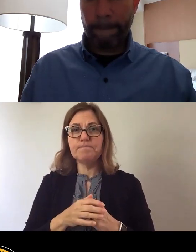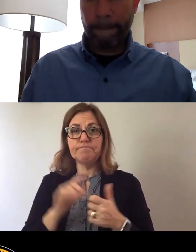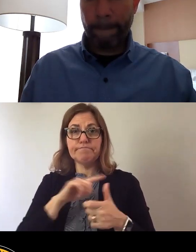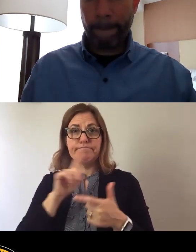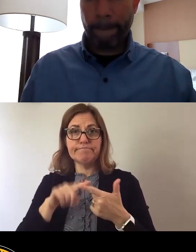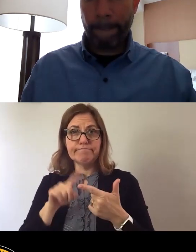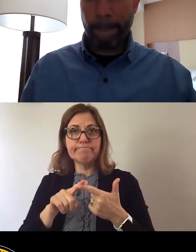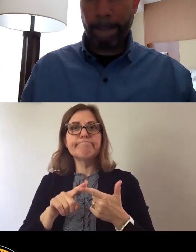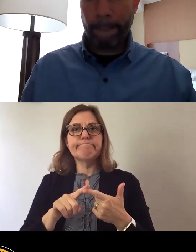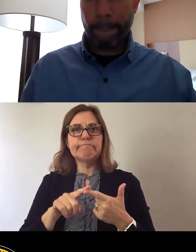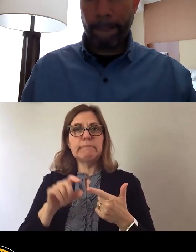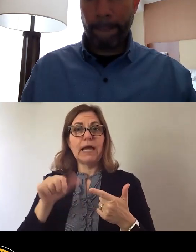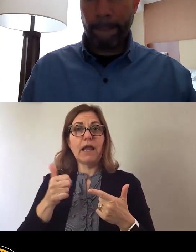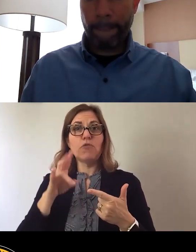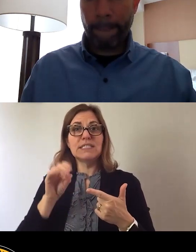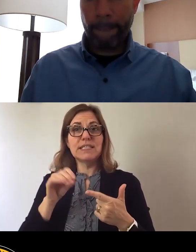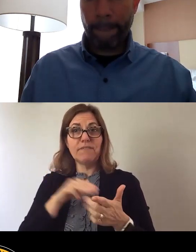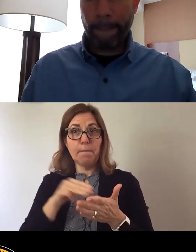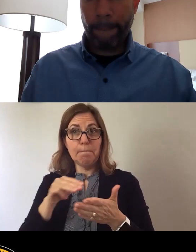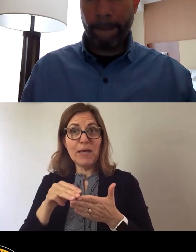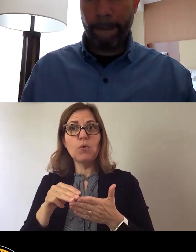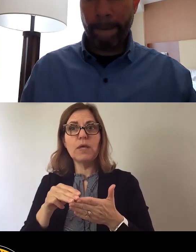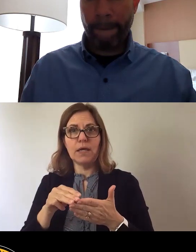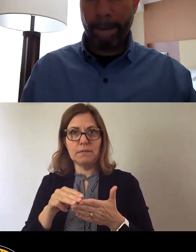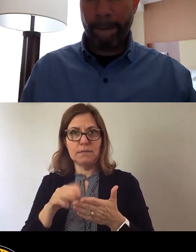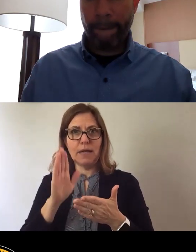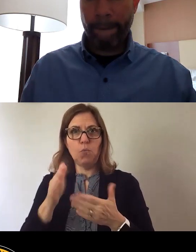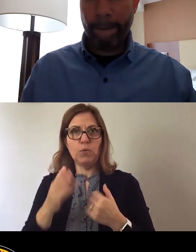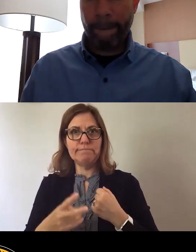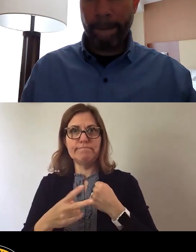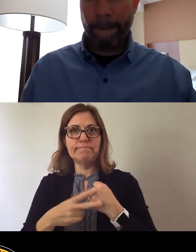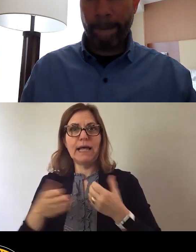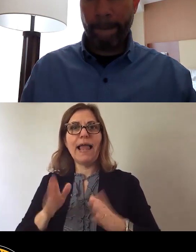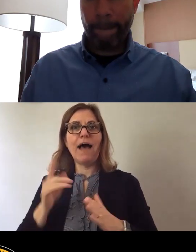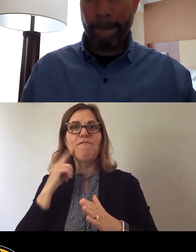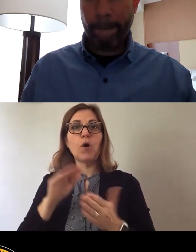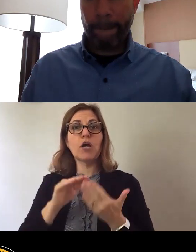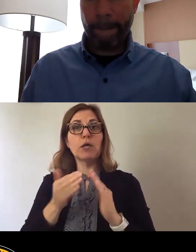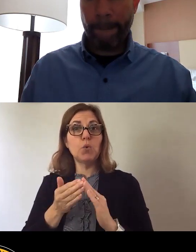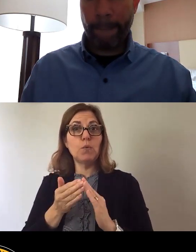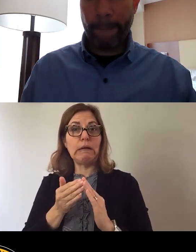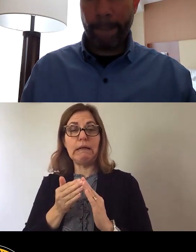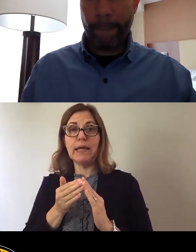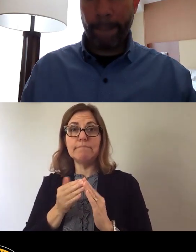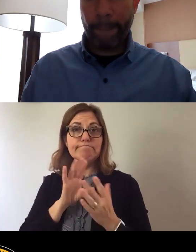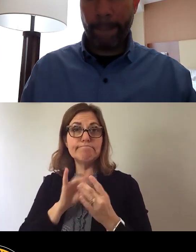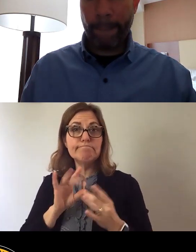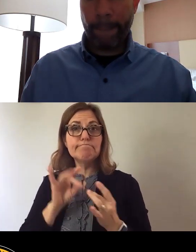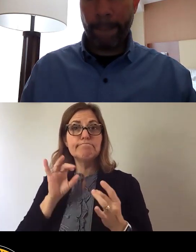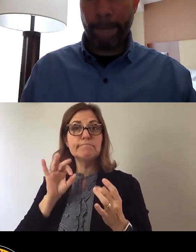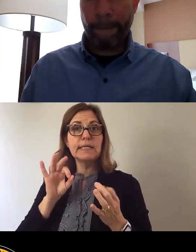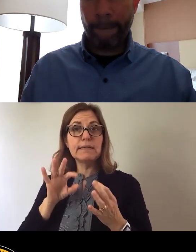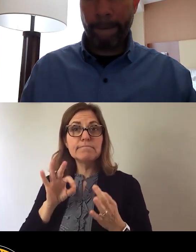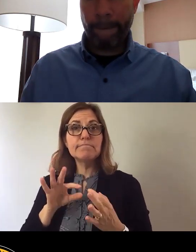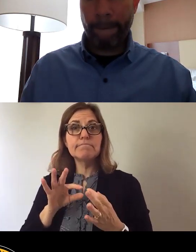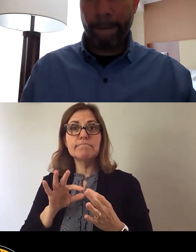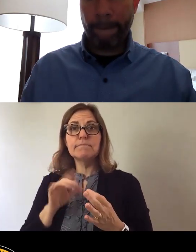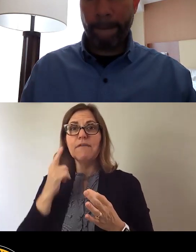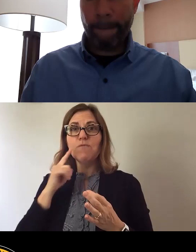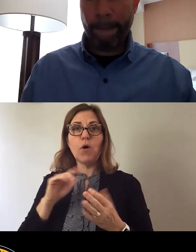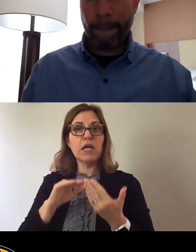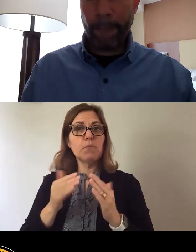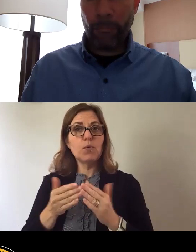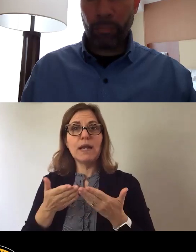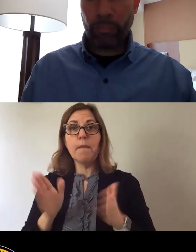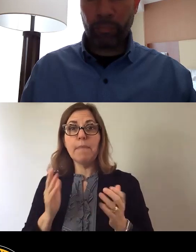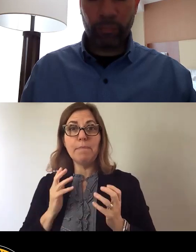put another 70 million aside and allow for community input into community public health,